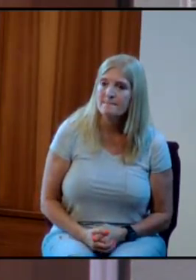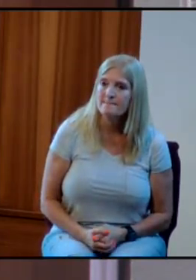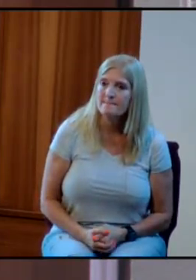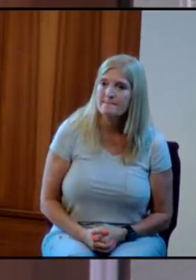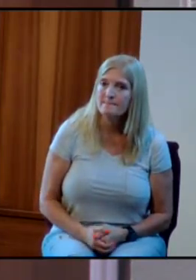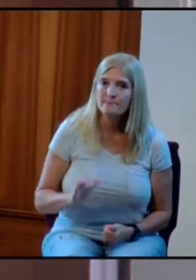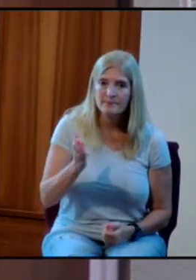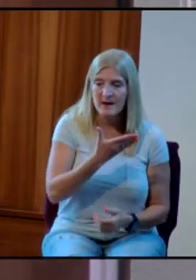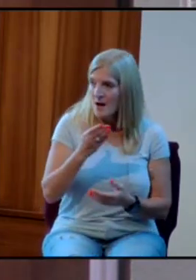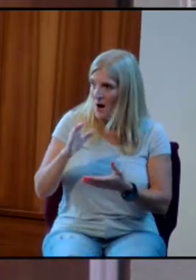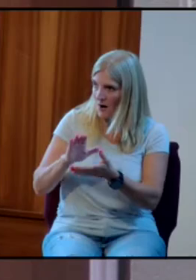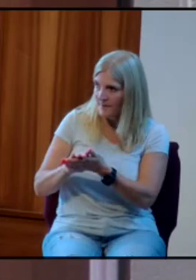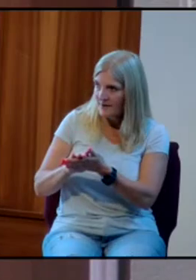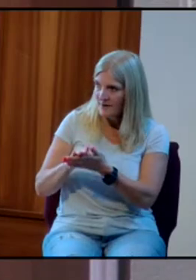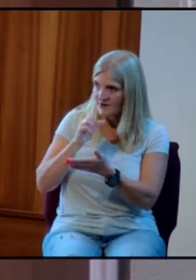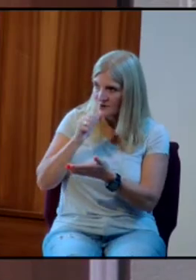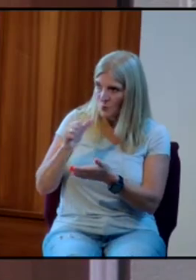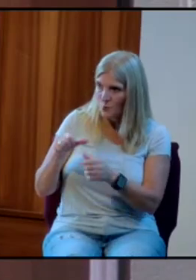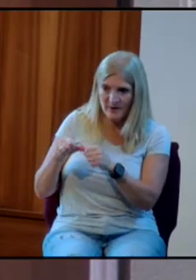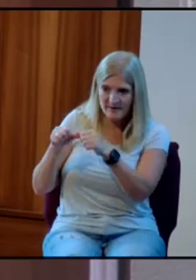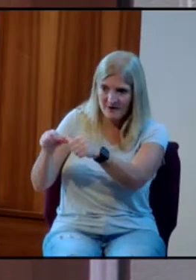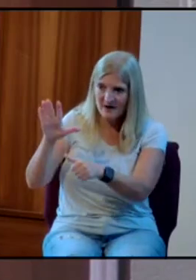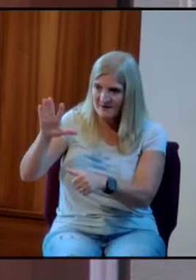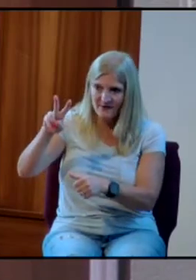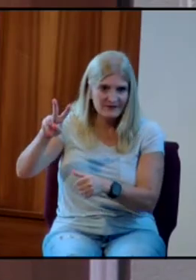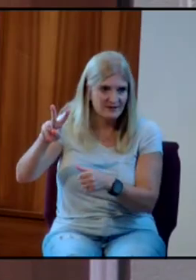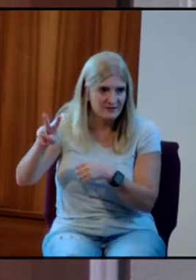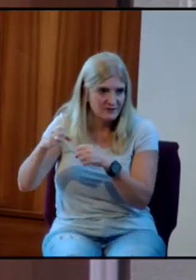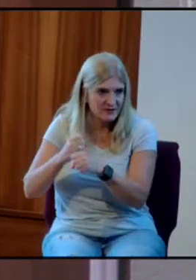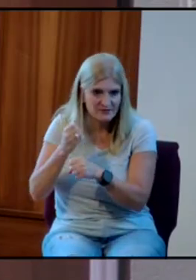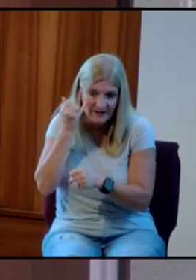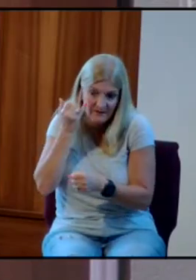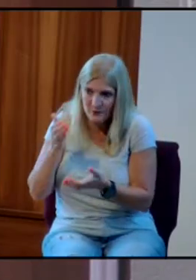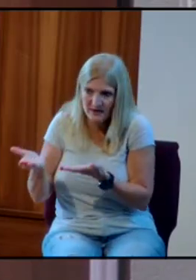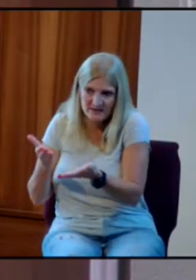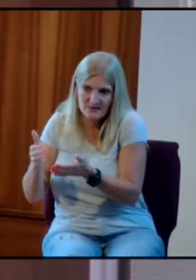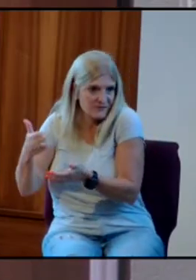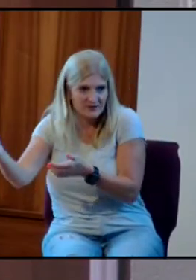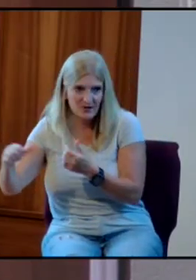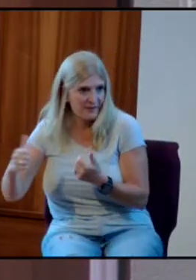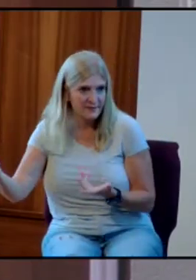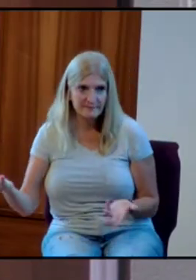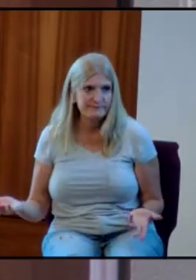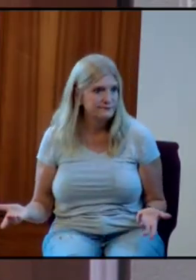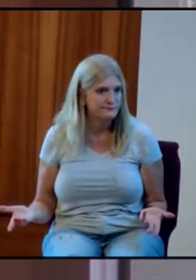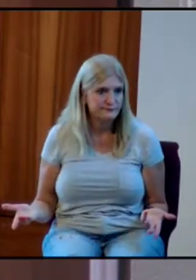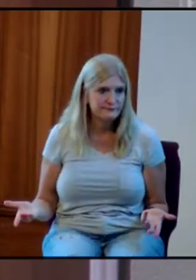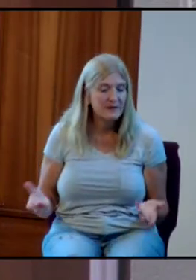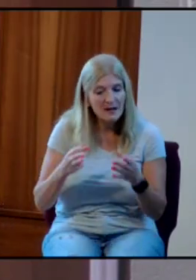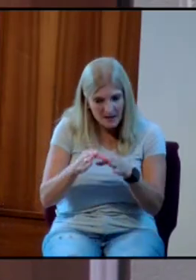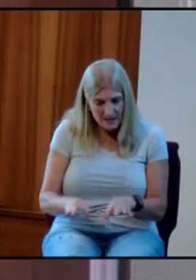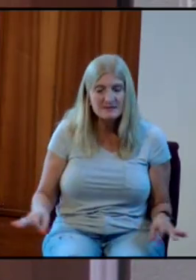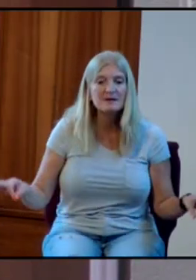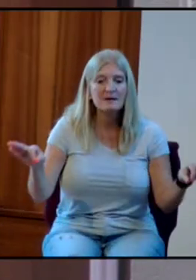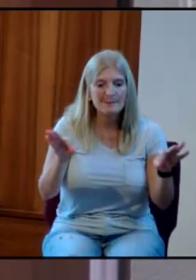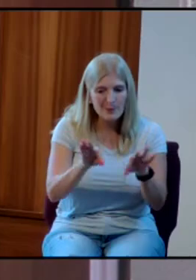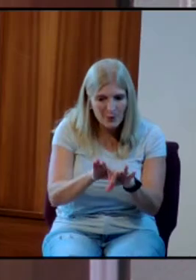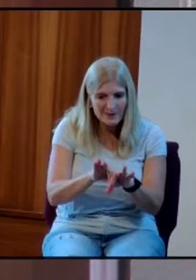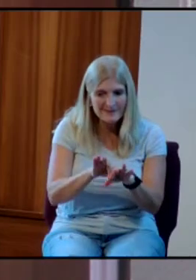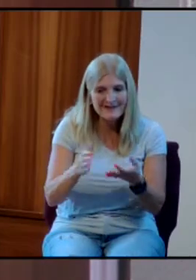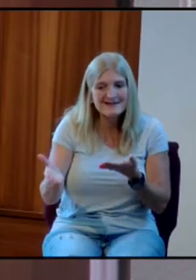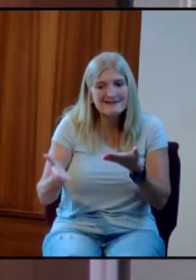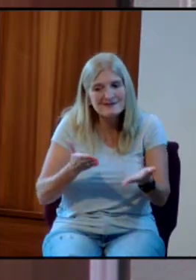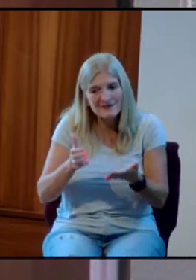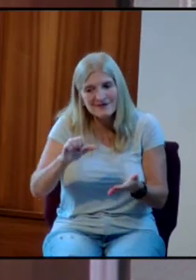Our marriage wouldn't have lasted 52 years if we didn't serve each other. Church. It's an important part of relationship.